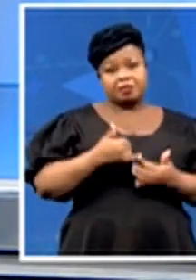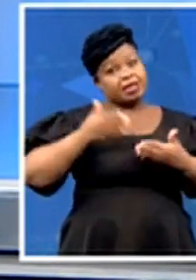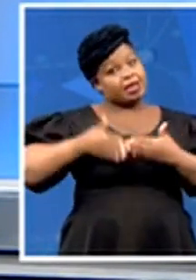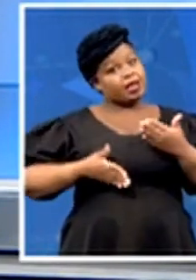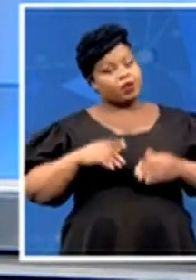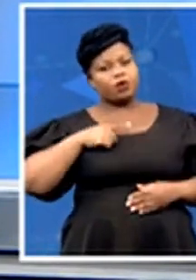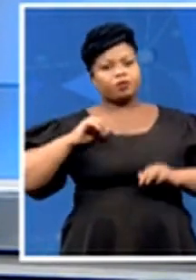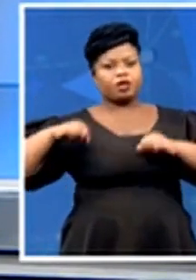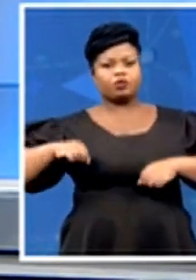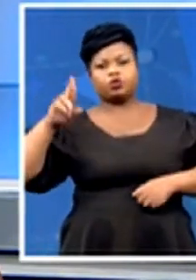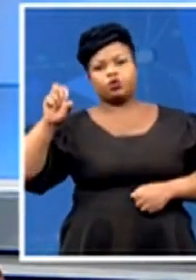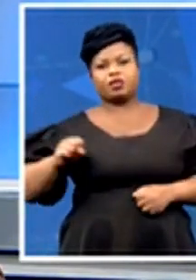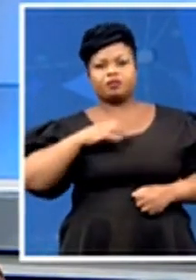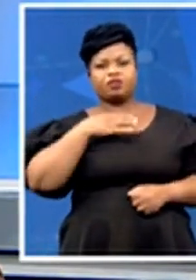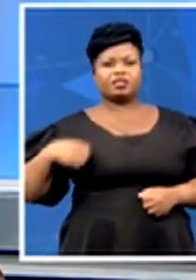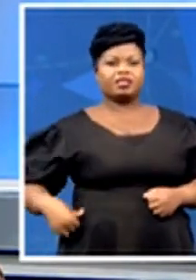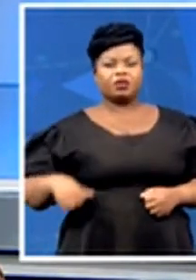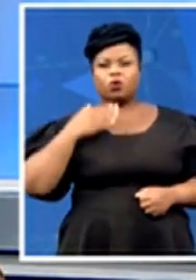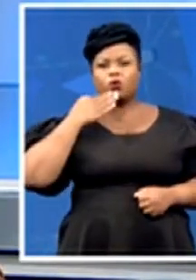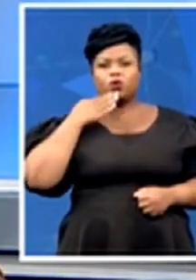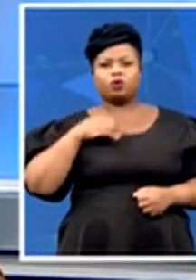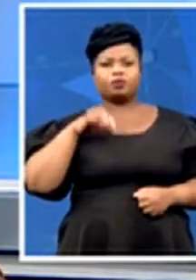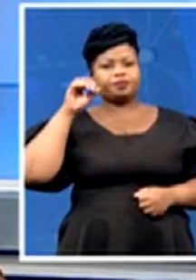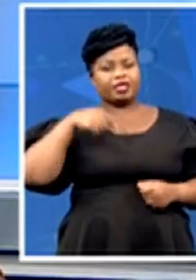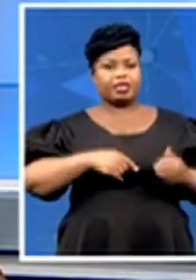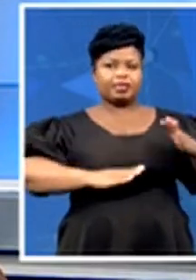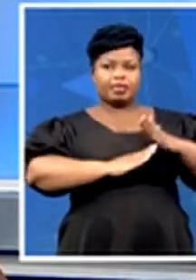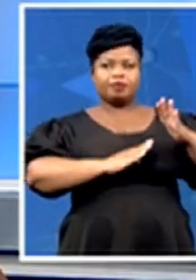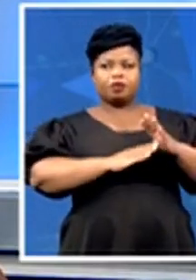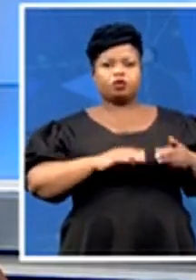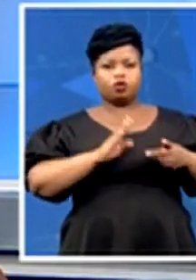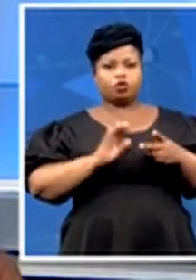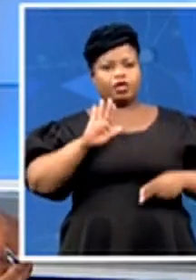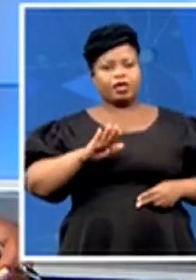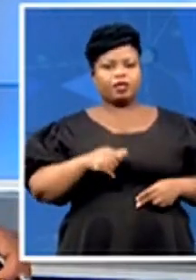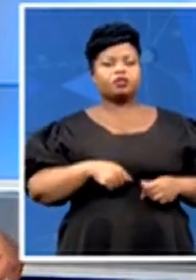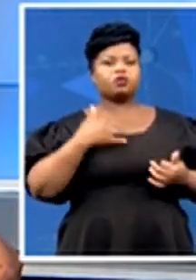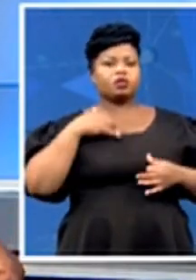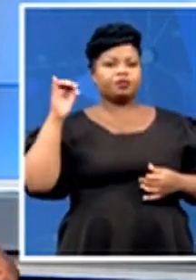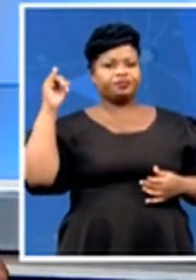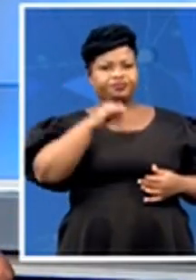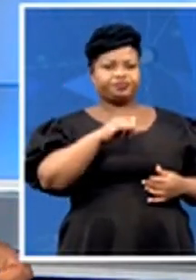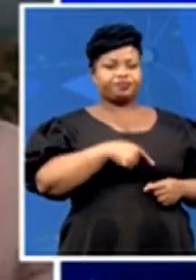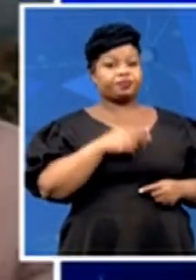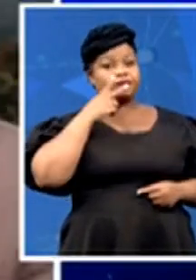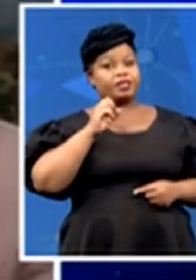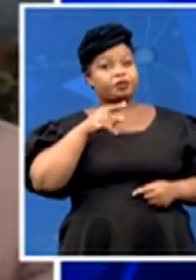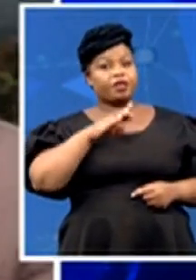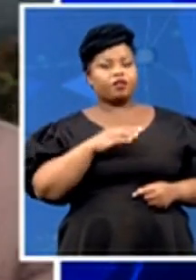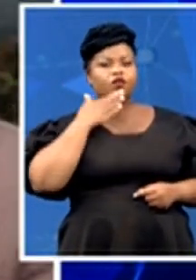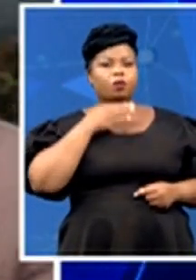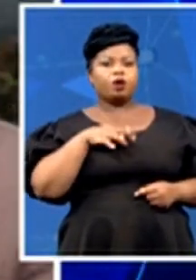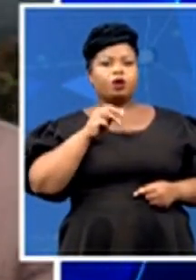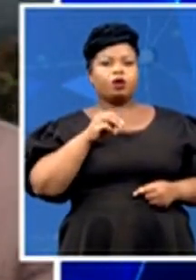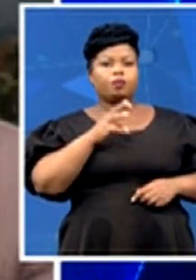joe biden and the taliban for the withdrawal of the u.s troops steward smith is joining us now from moscow for more a very good morning to you